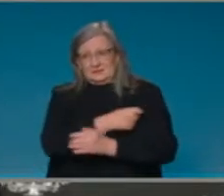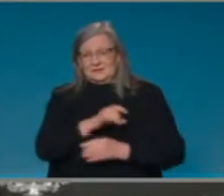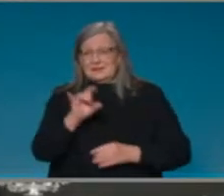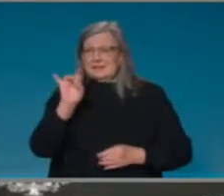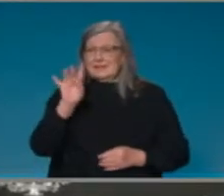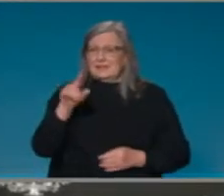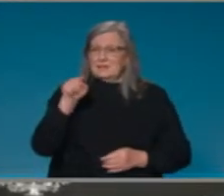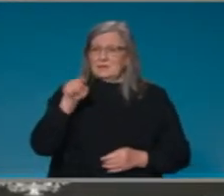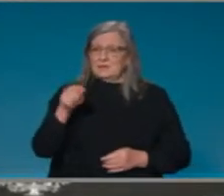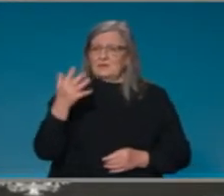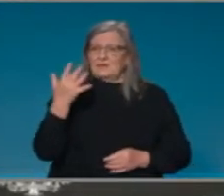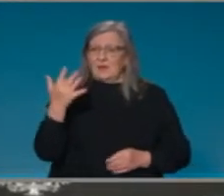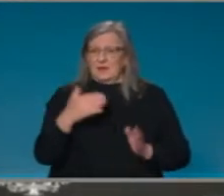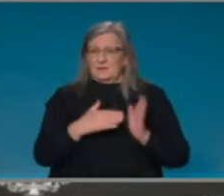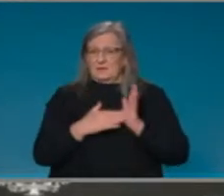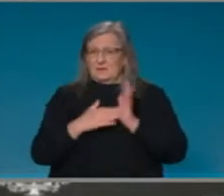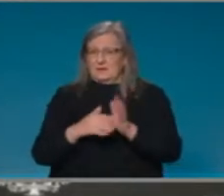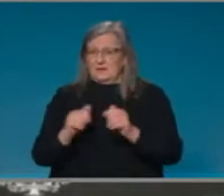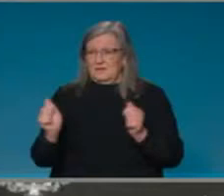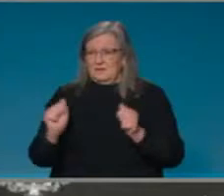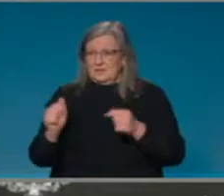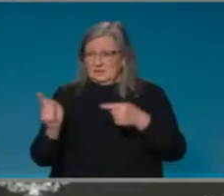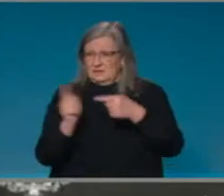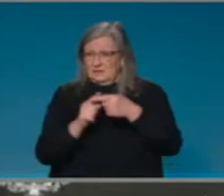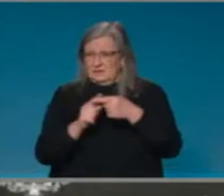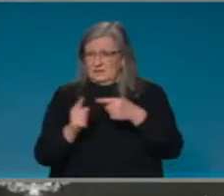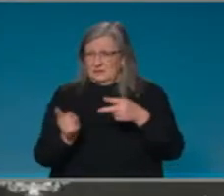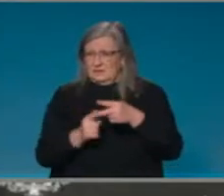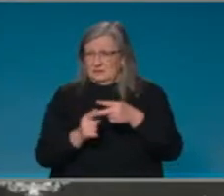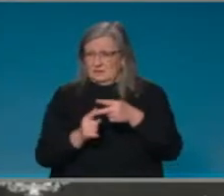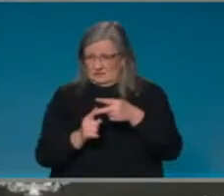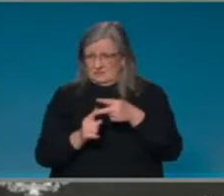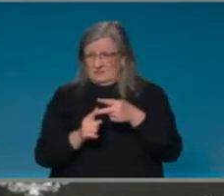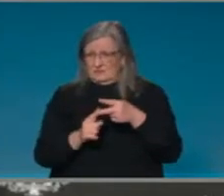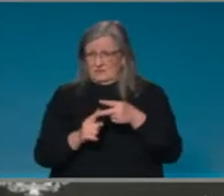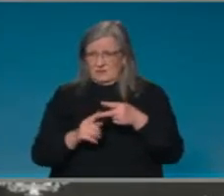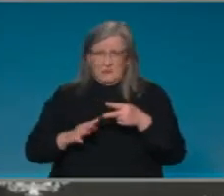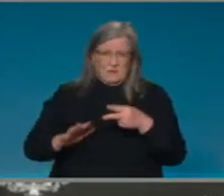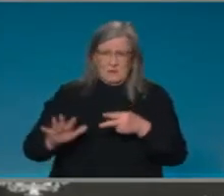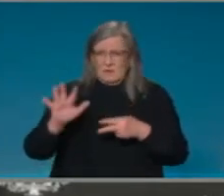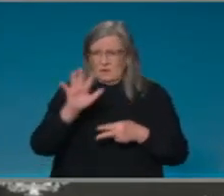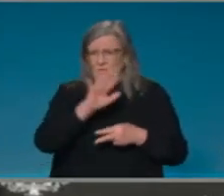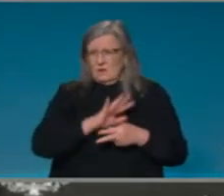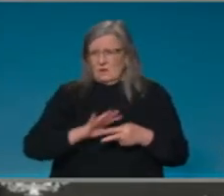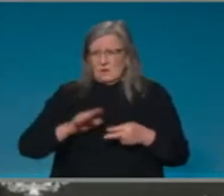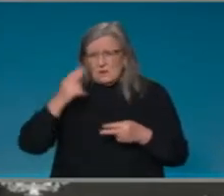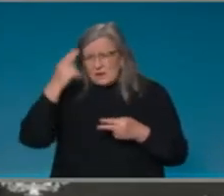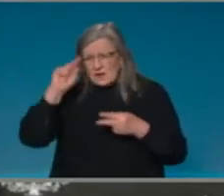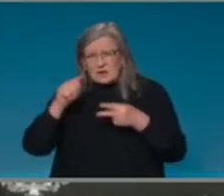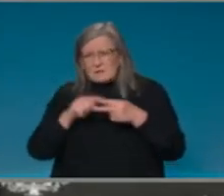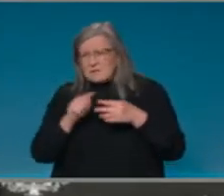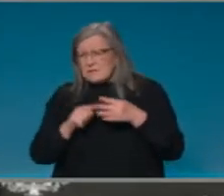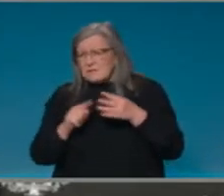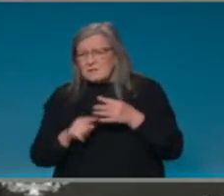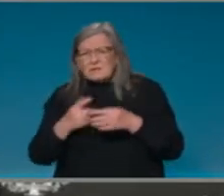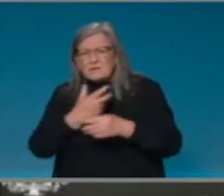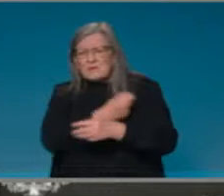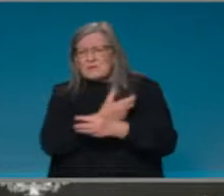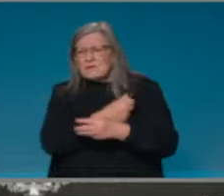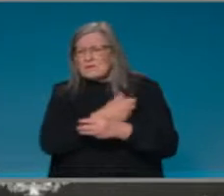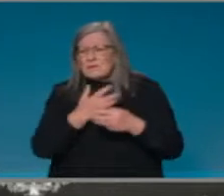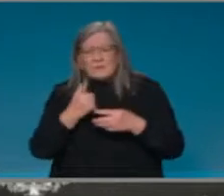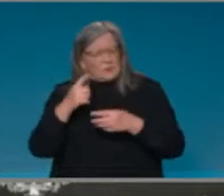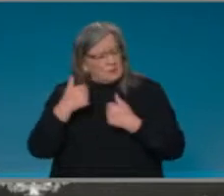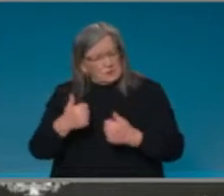all of the vaccines are good. All of the vaccines protect you and all of the vaccines save